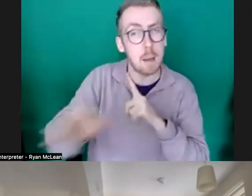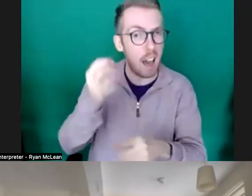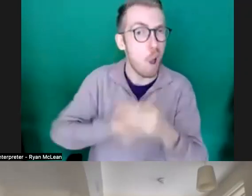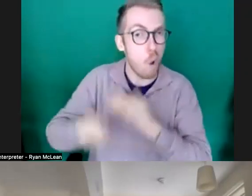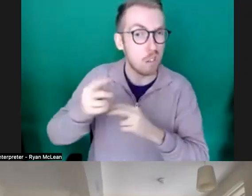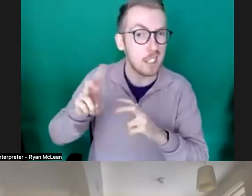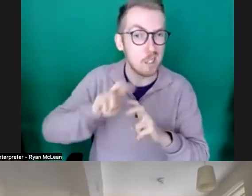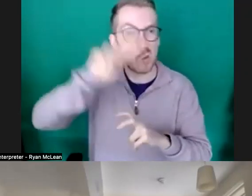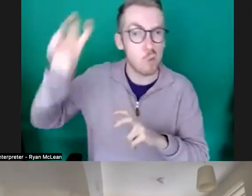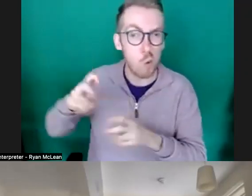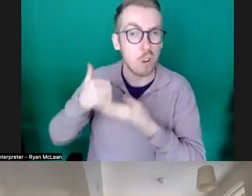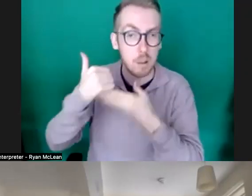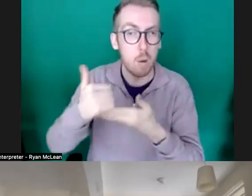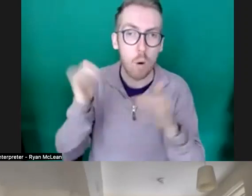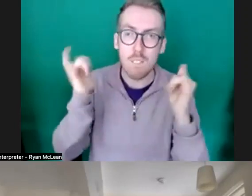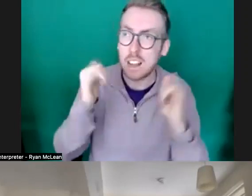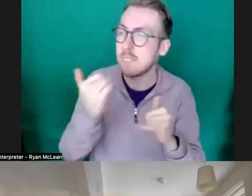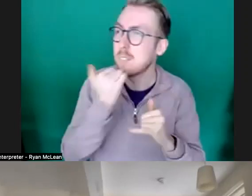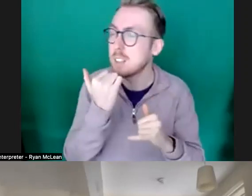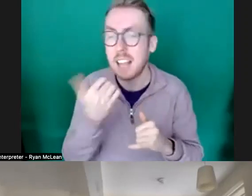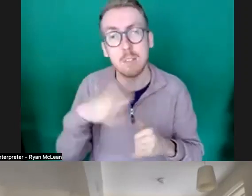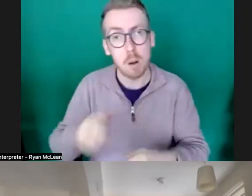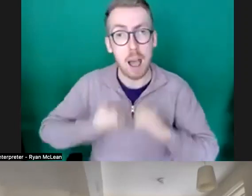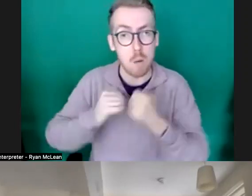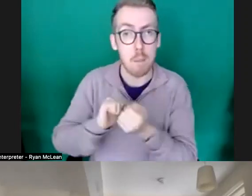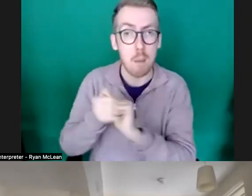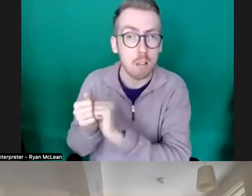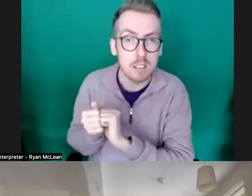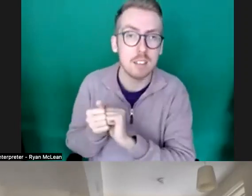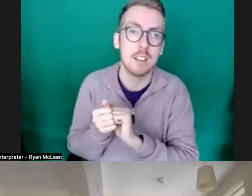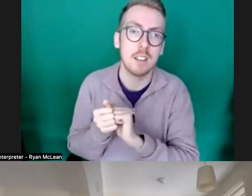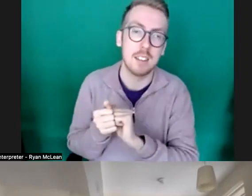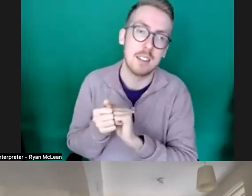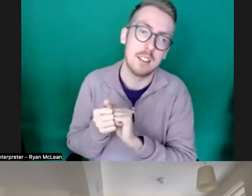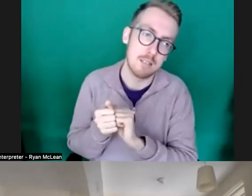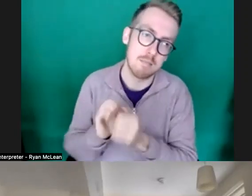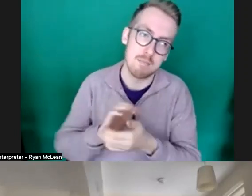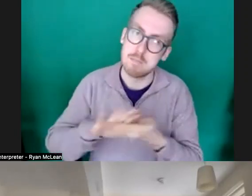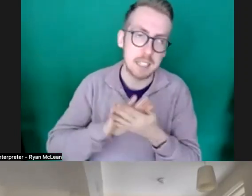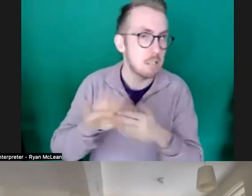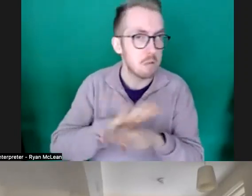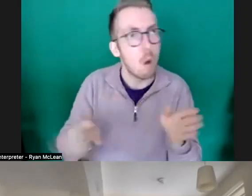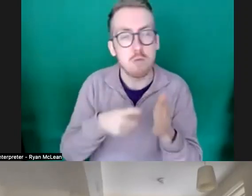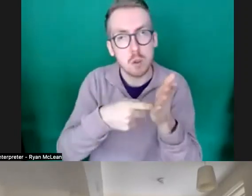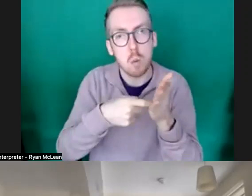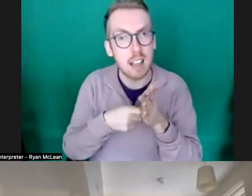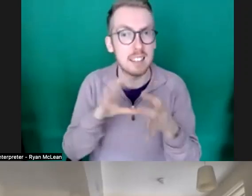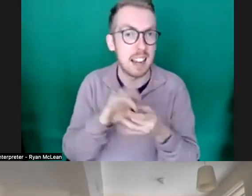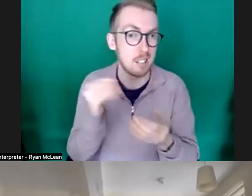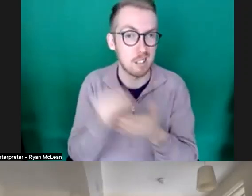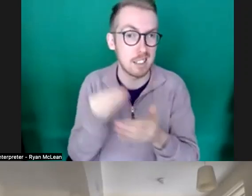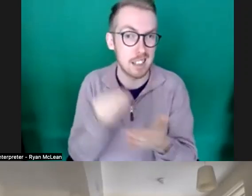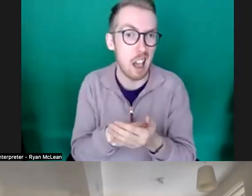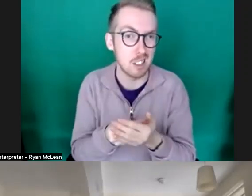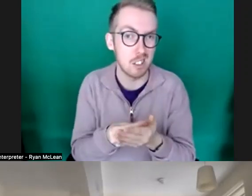get an offer of festival dates from our partners um and there wouldn't necessarily be any request for cash funds attached